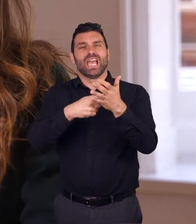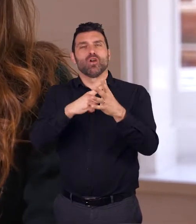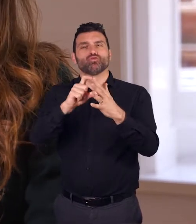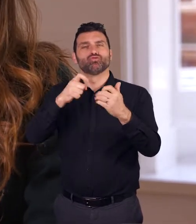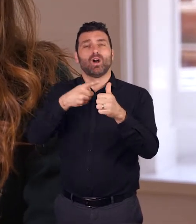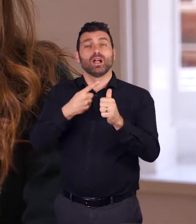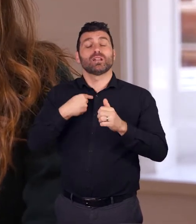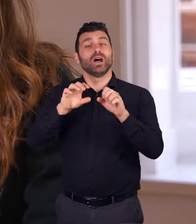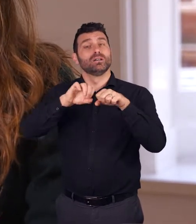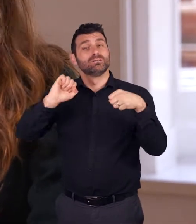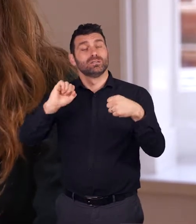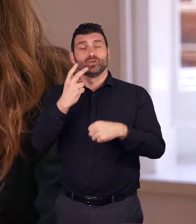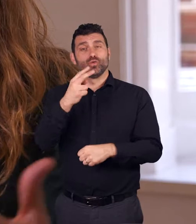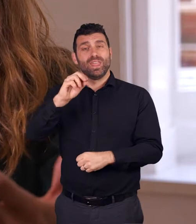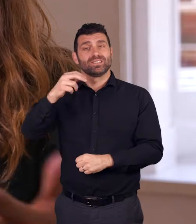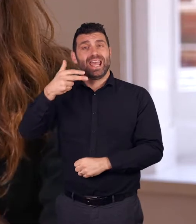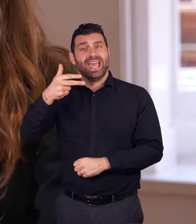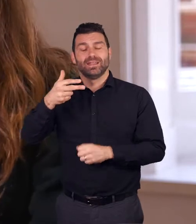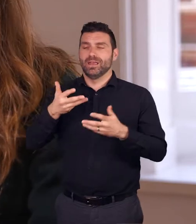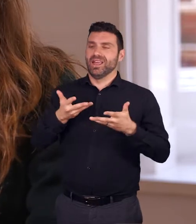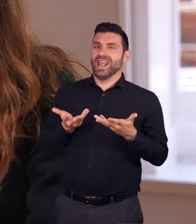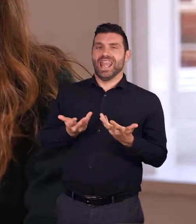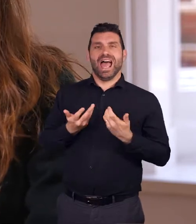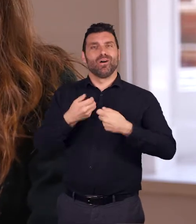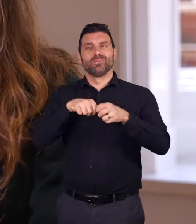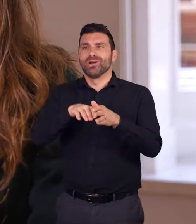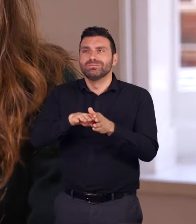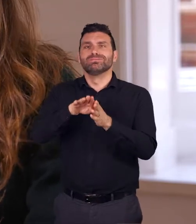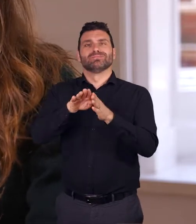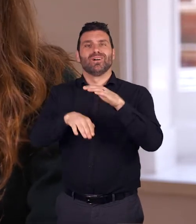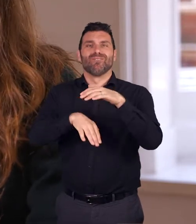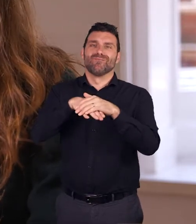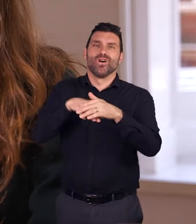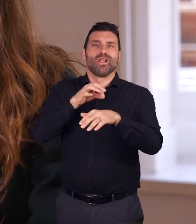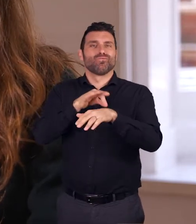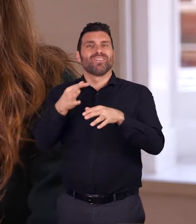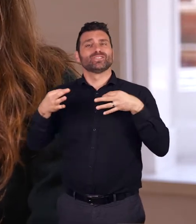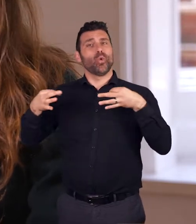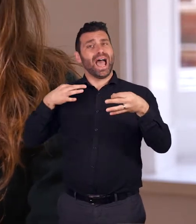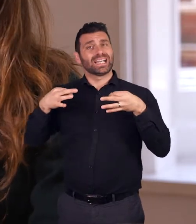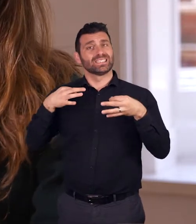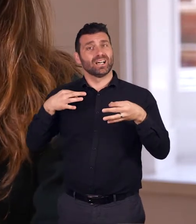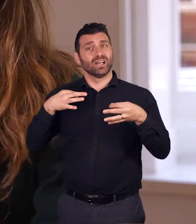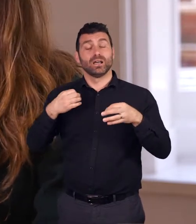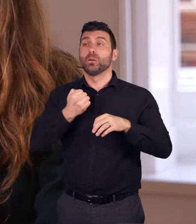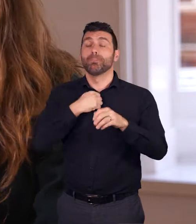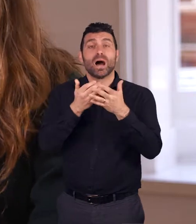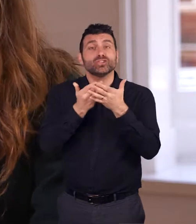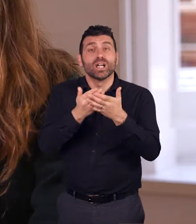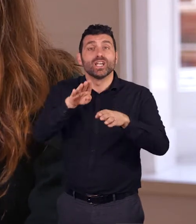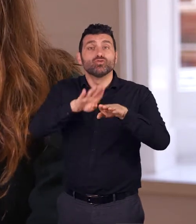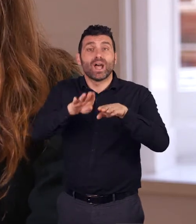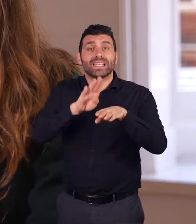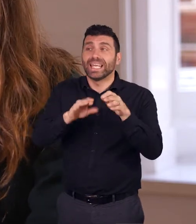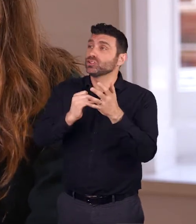2008 I now have a fully-fledged acting career and I was supported by